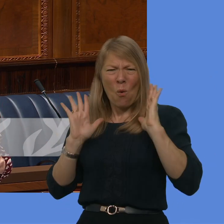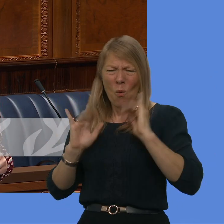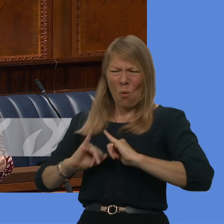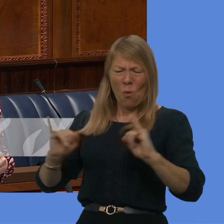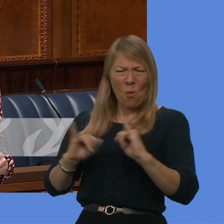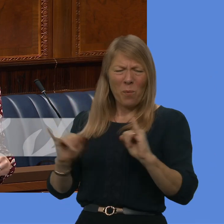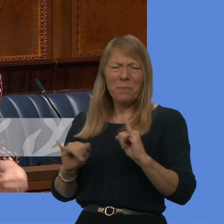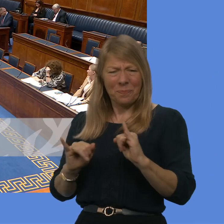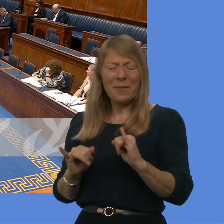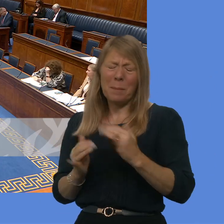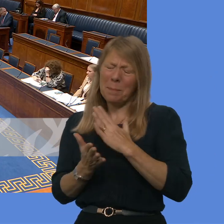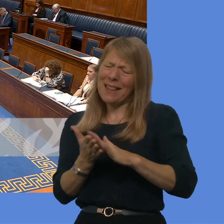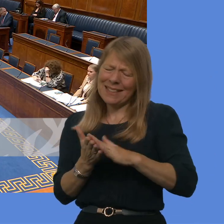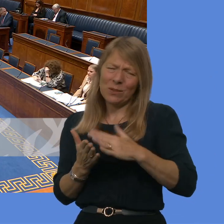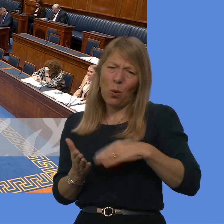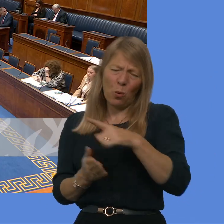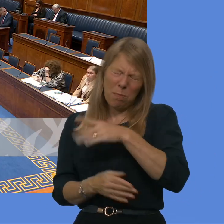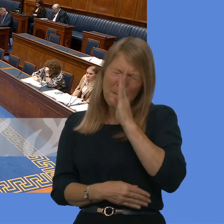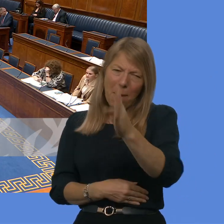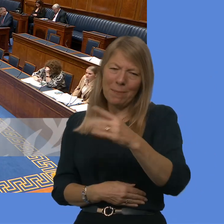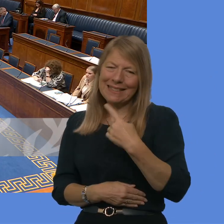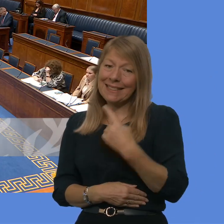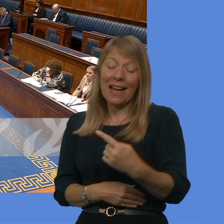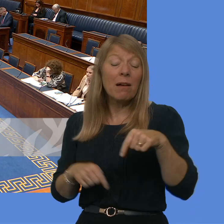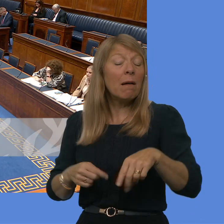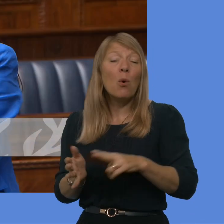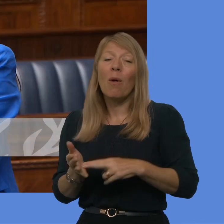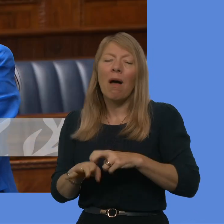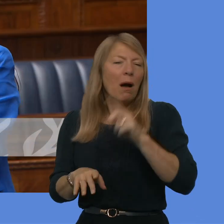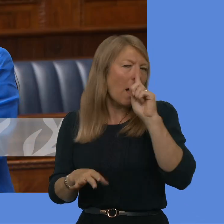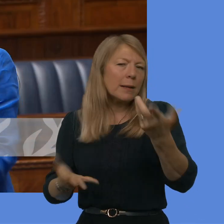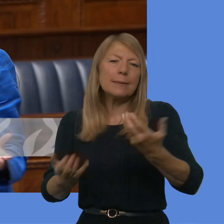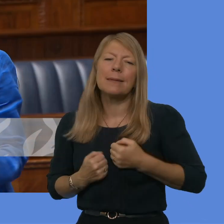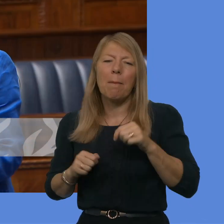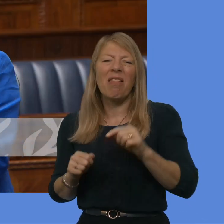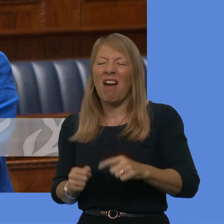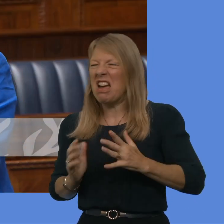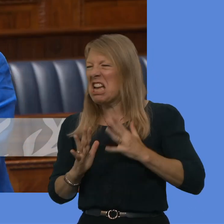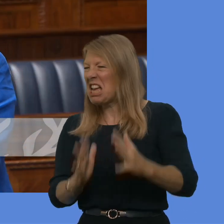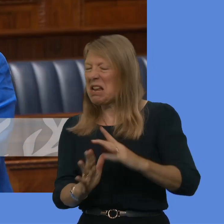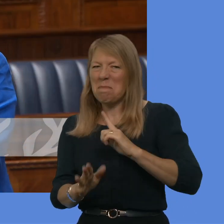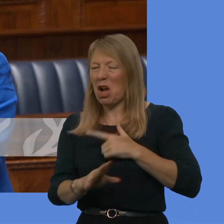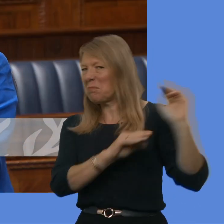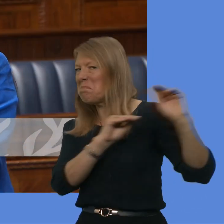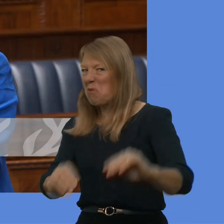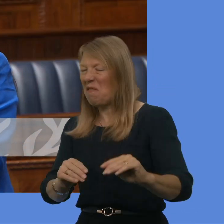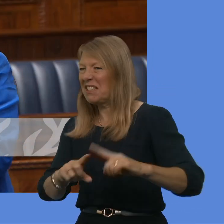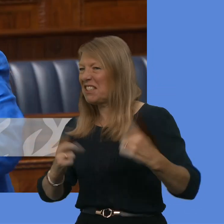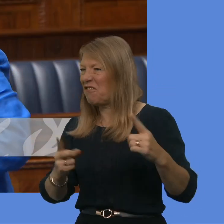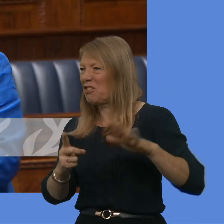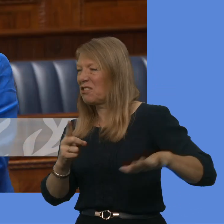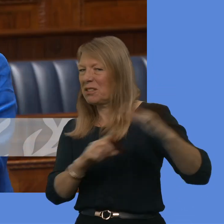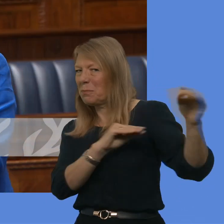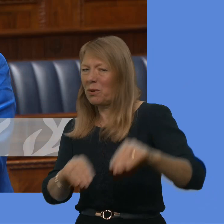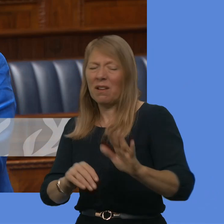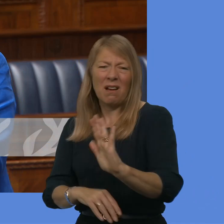place for this behaviour in our society? Minister. Thank you, Mr Speaker. I do believe that everyone in this house would agree,